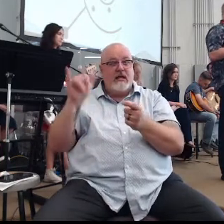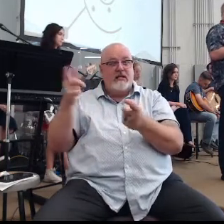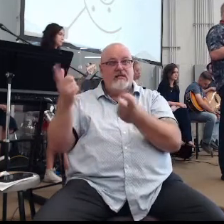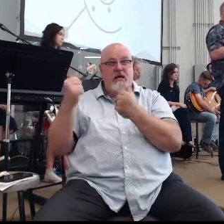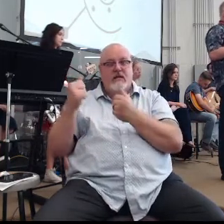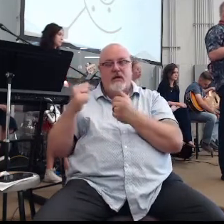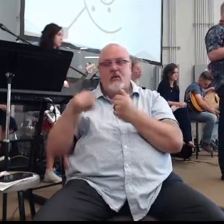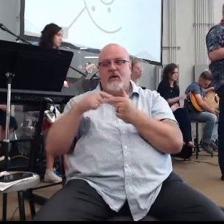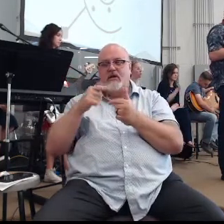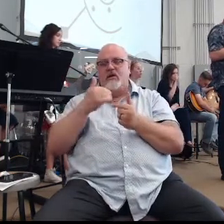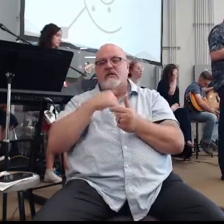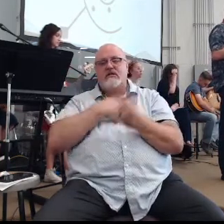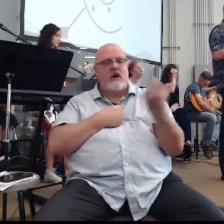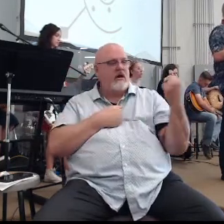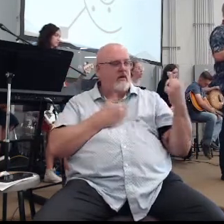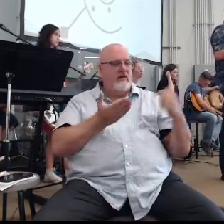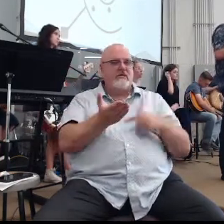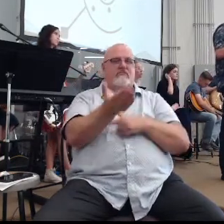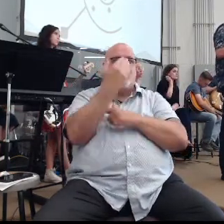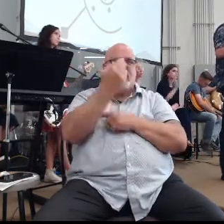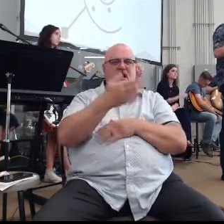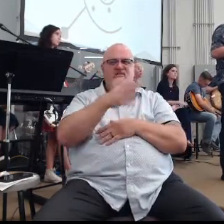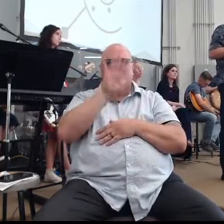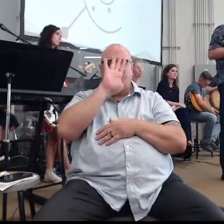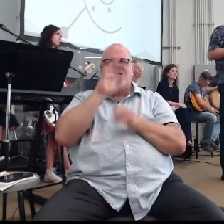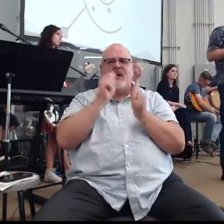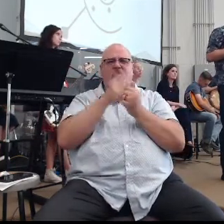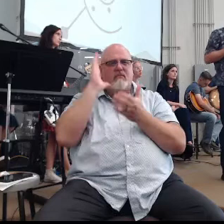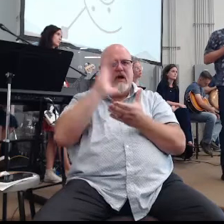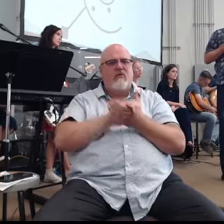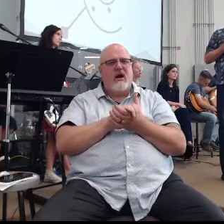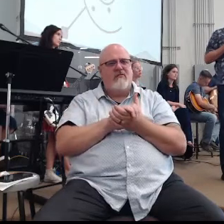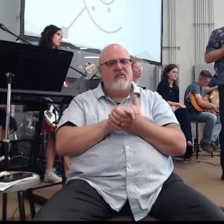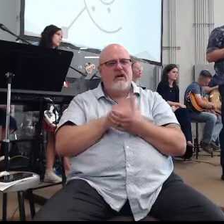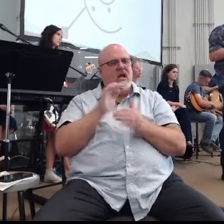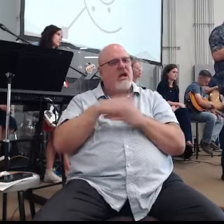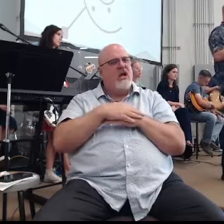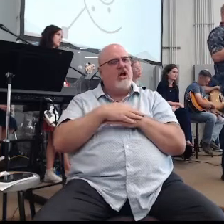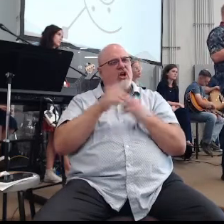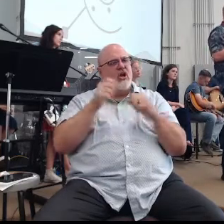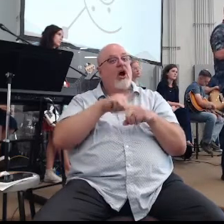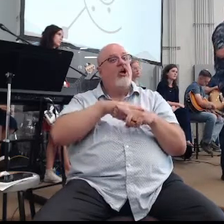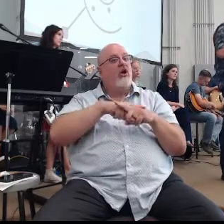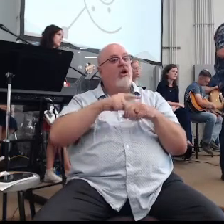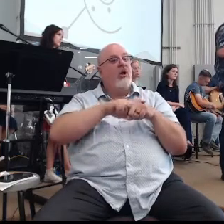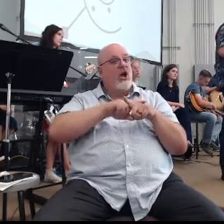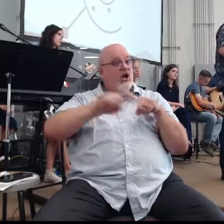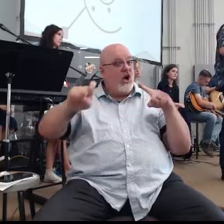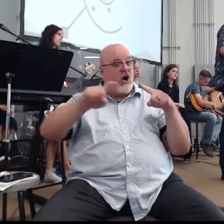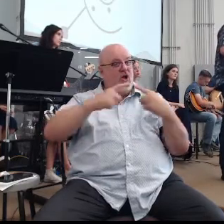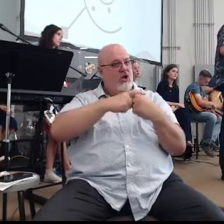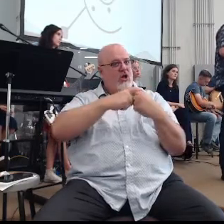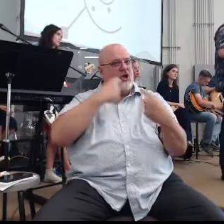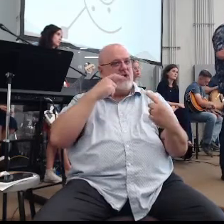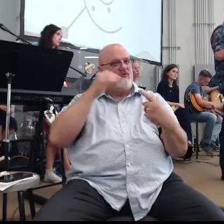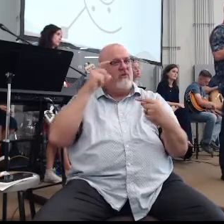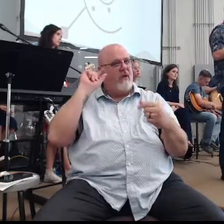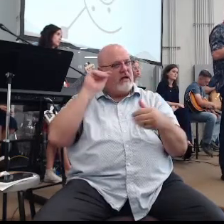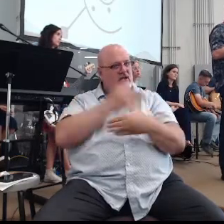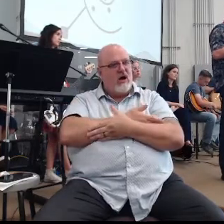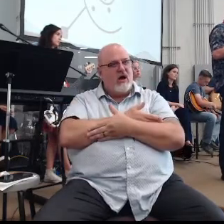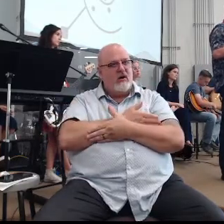tired. This morning, I woke up frustrated with my wife. I got a call from my daughter who's experiencing her own troubles